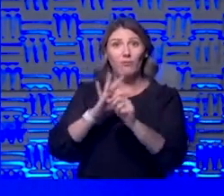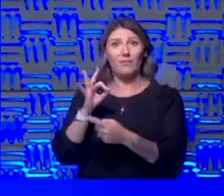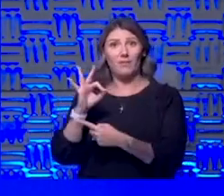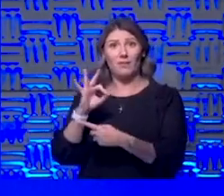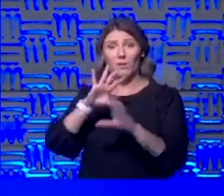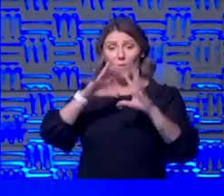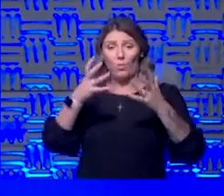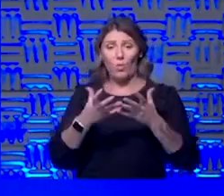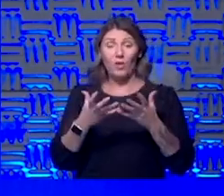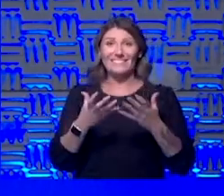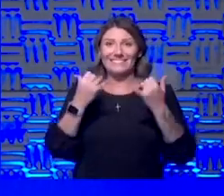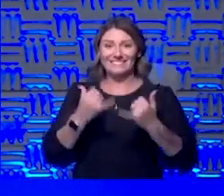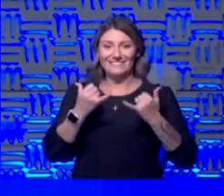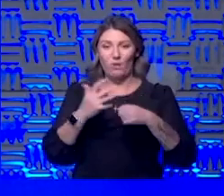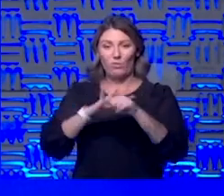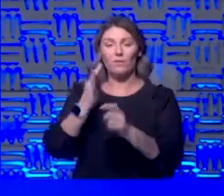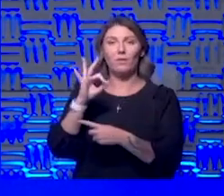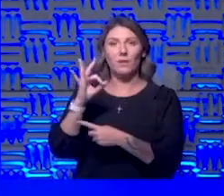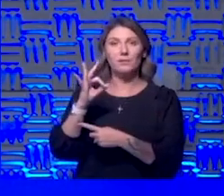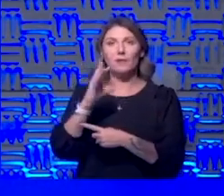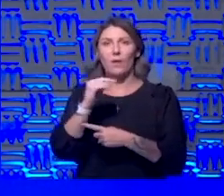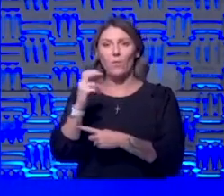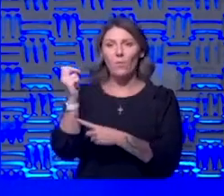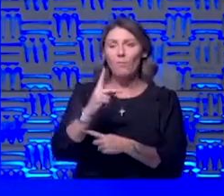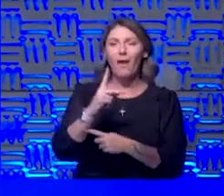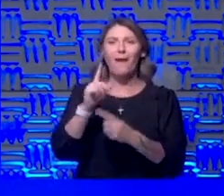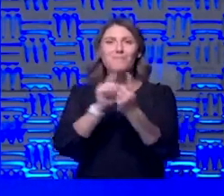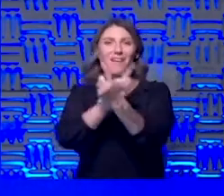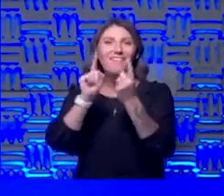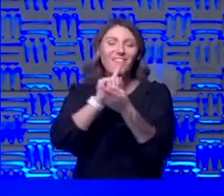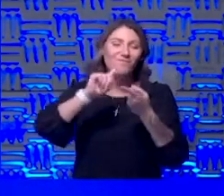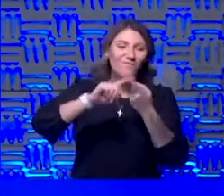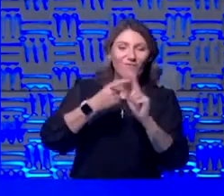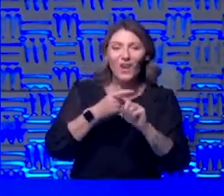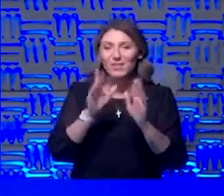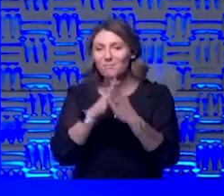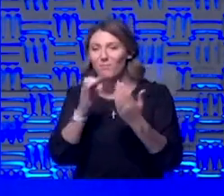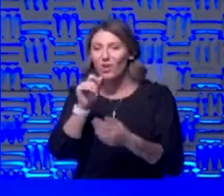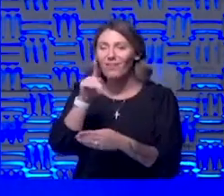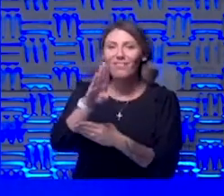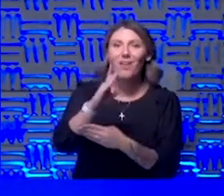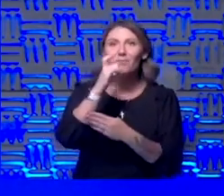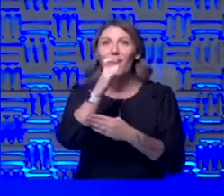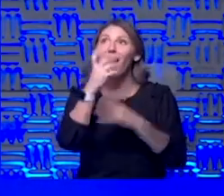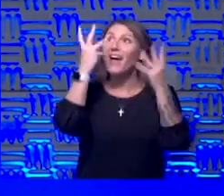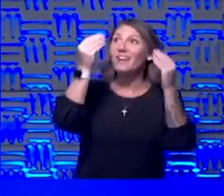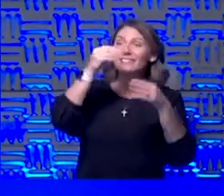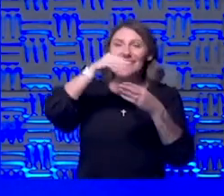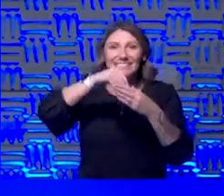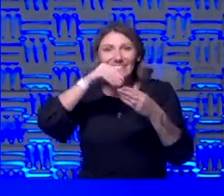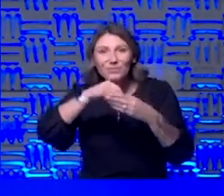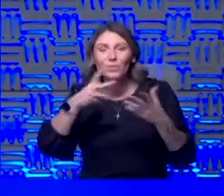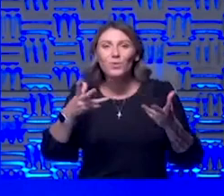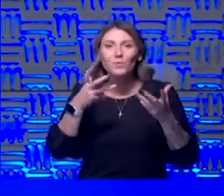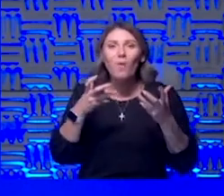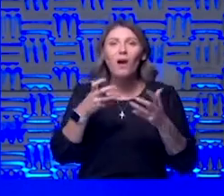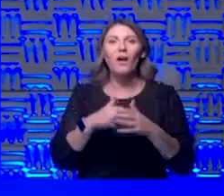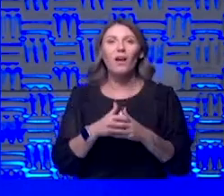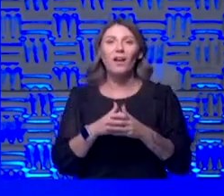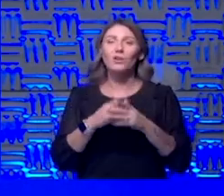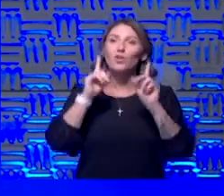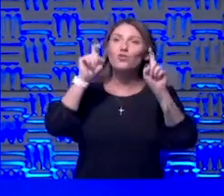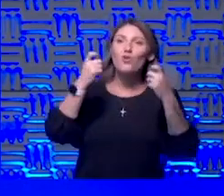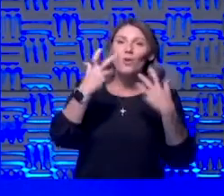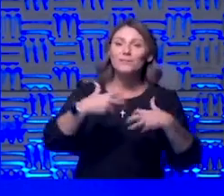we all want to get back to doing the things that we want to do meeting with friends book clubs not having to be outside but indoors going to